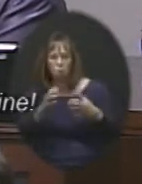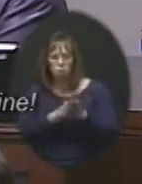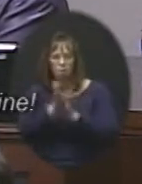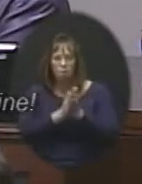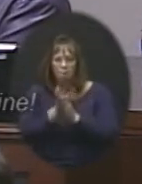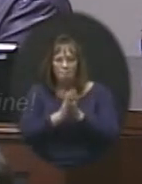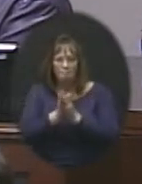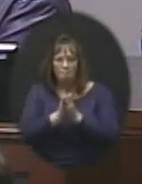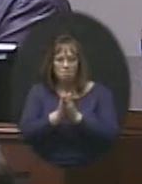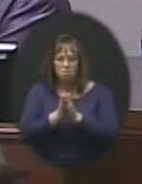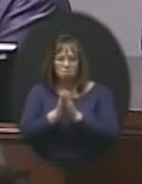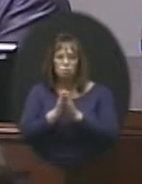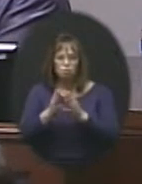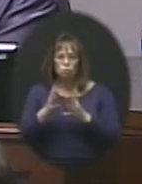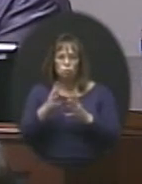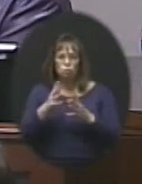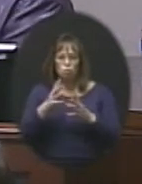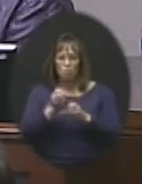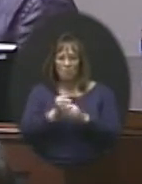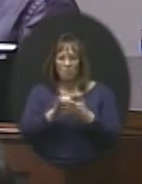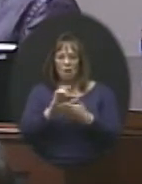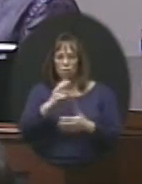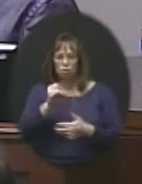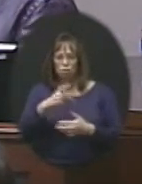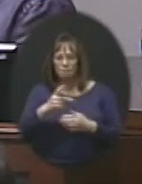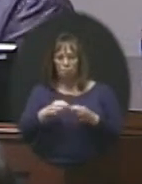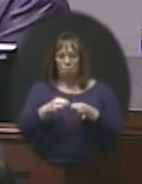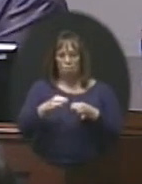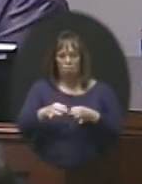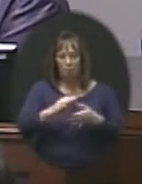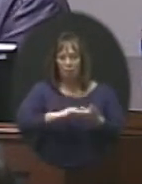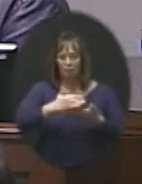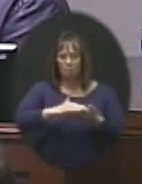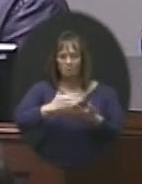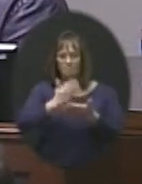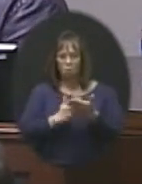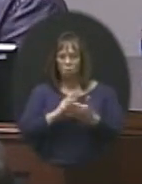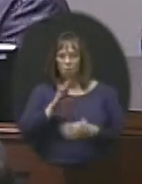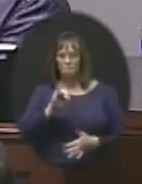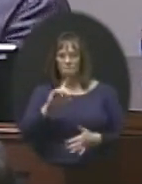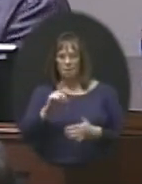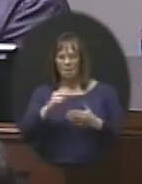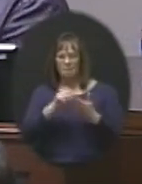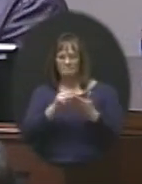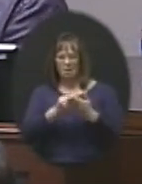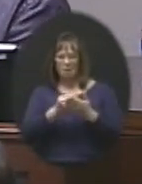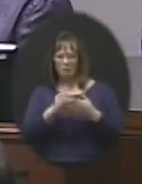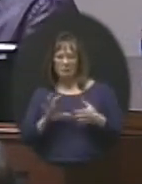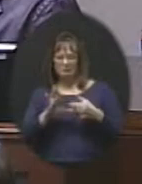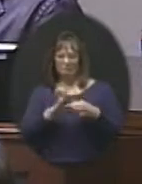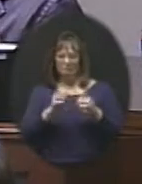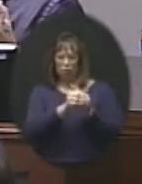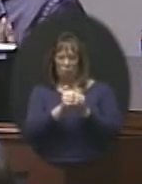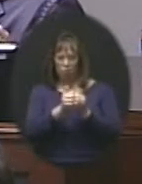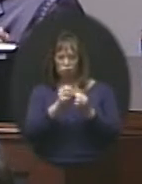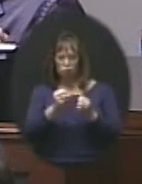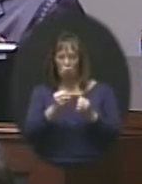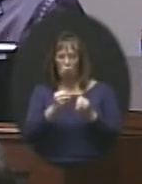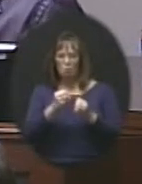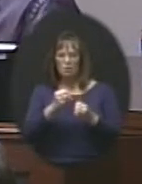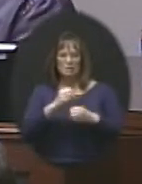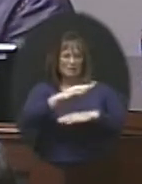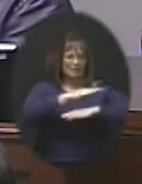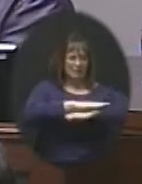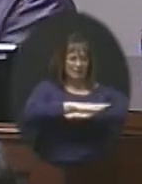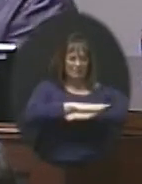to get our hands on that chip. So we've delayed the laptop portion of this bid so that money was all kind of tied together so this is kind of the desktop